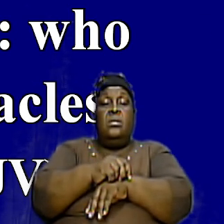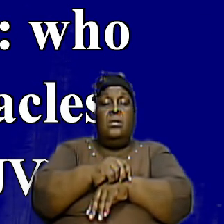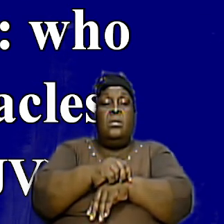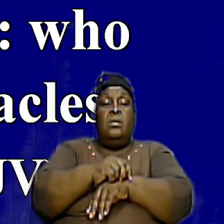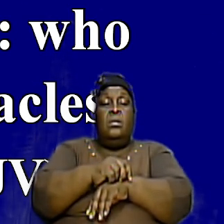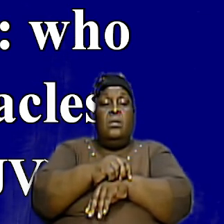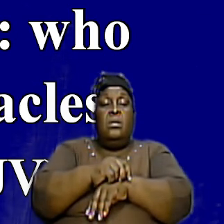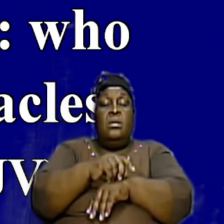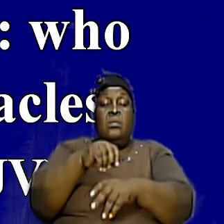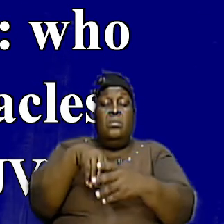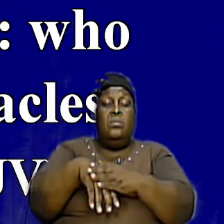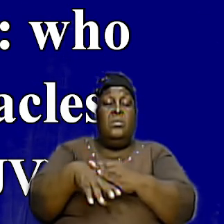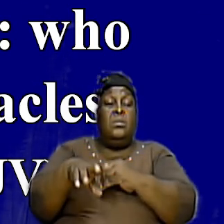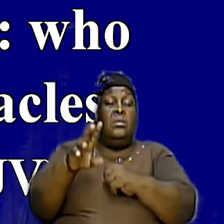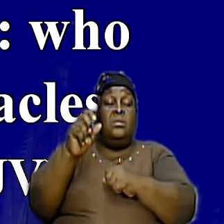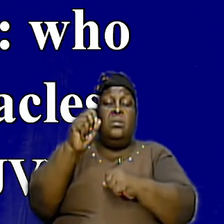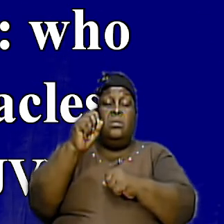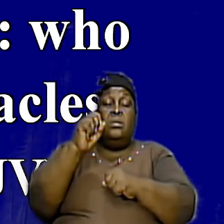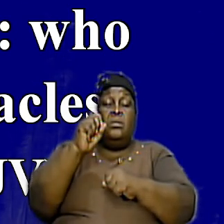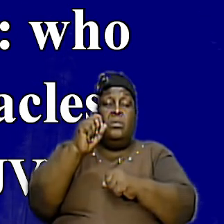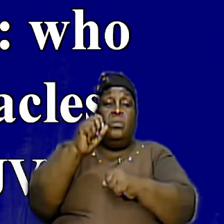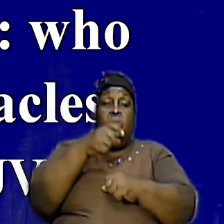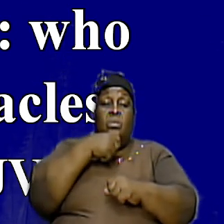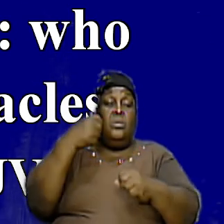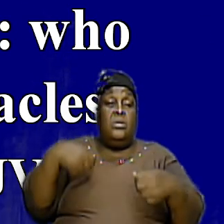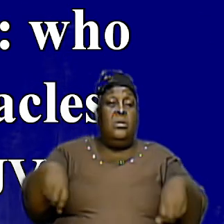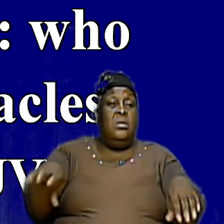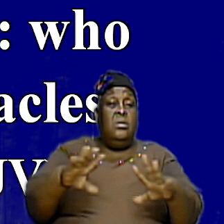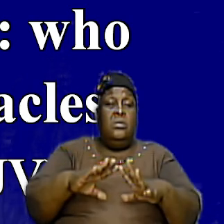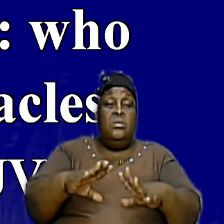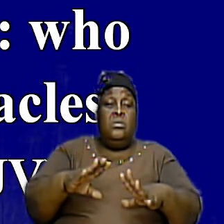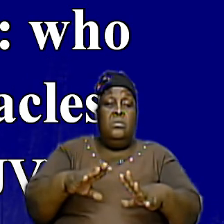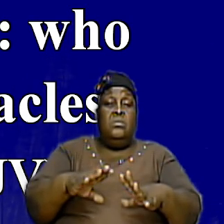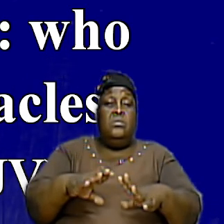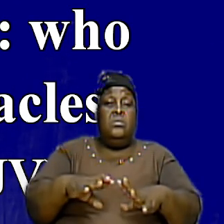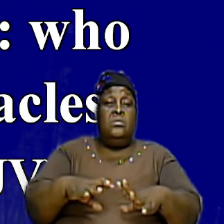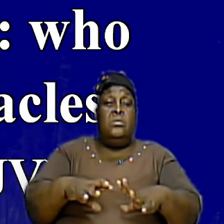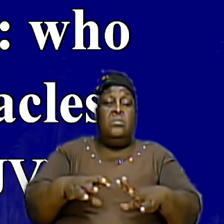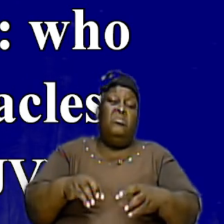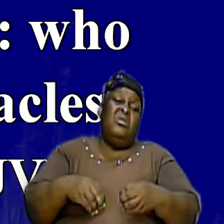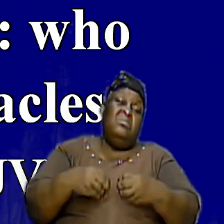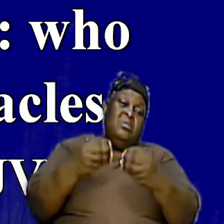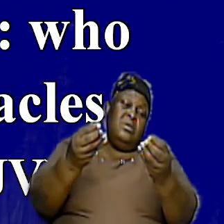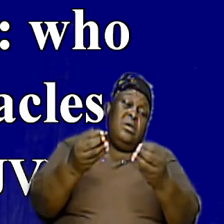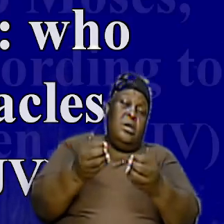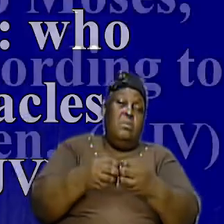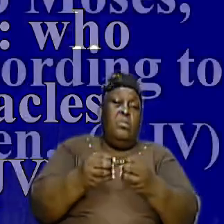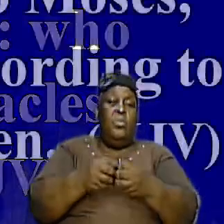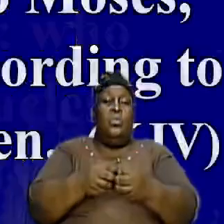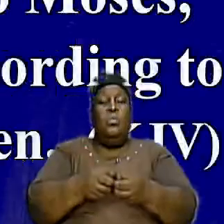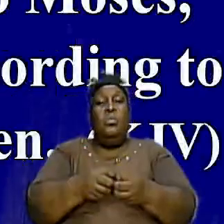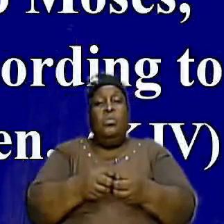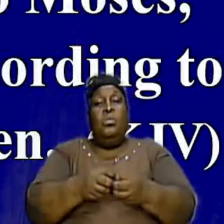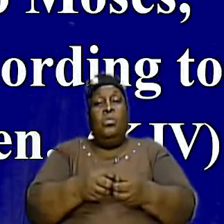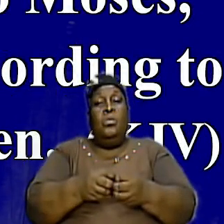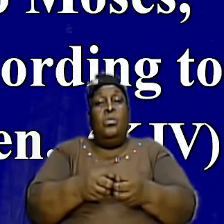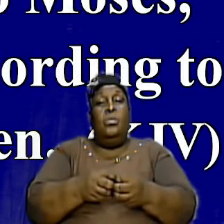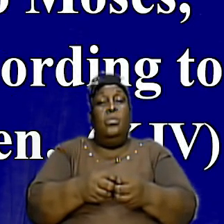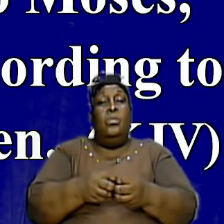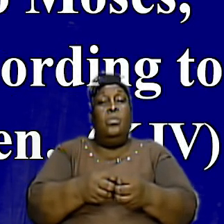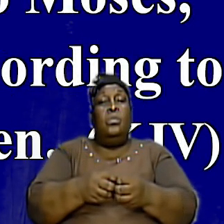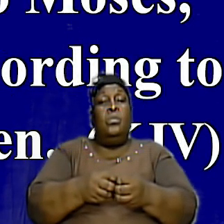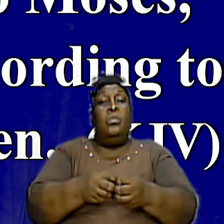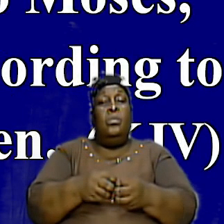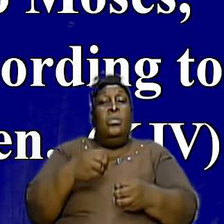where am I going we'll get to it very shortly just to provide a little more background just read a little bit further